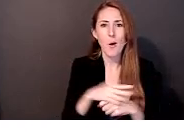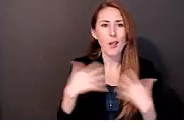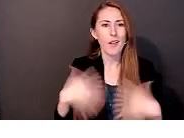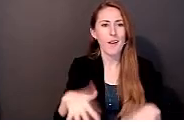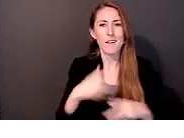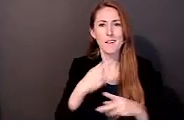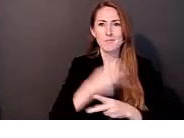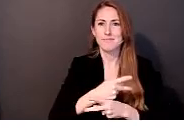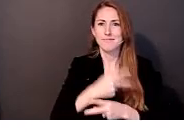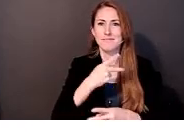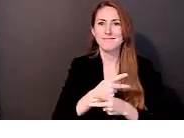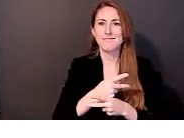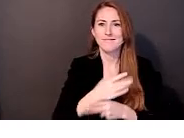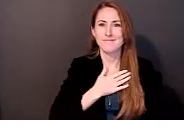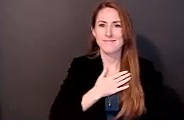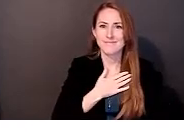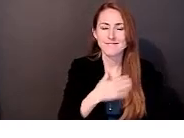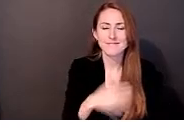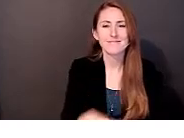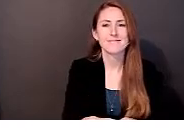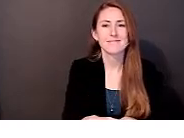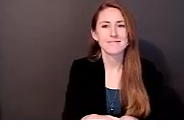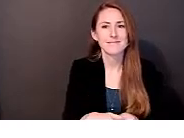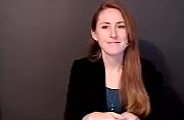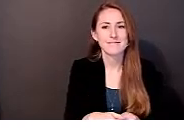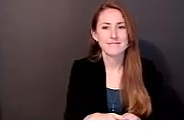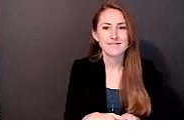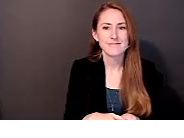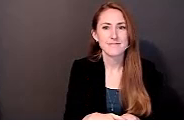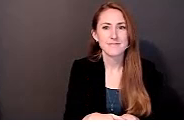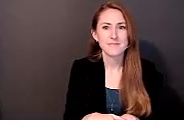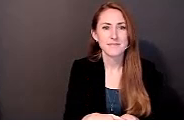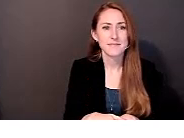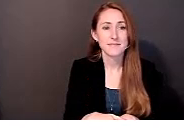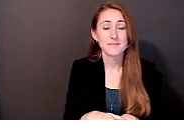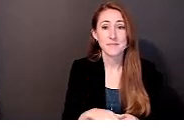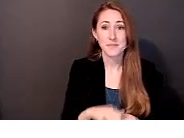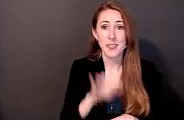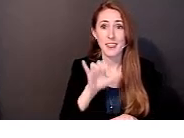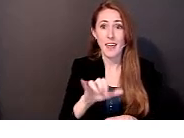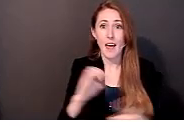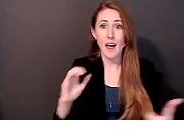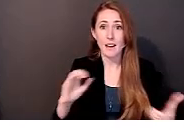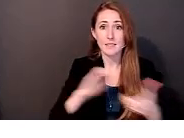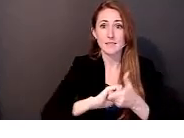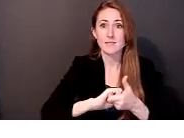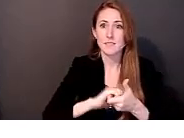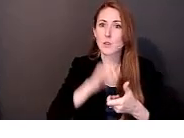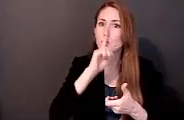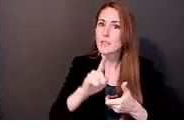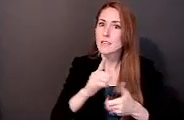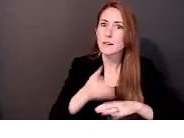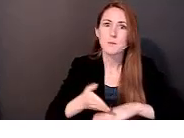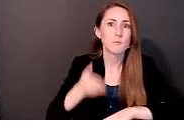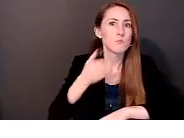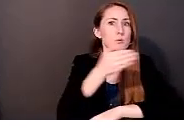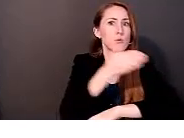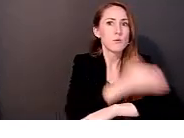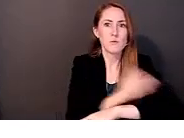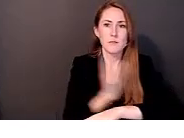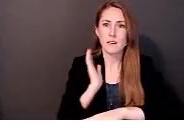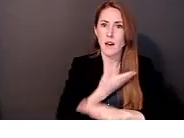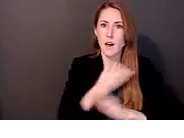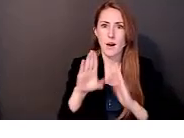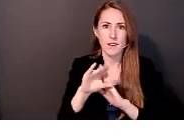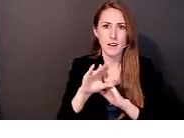that we had hoped for with the first outlet. This collaboration drastically improved the reach of our video and it set us up with a game